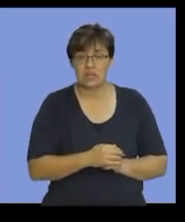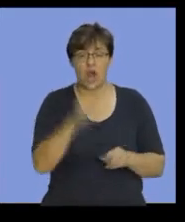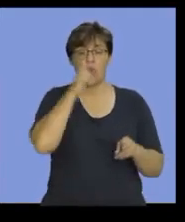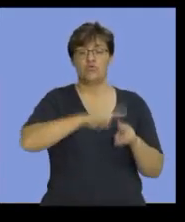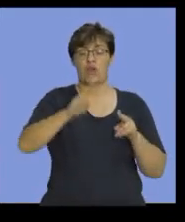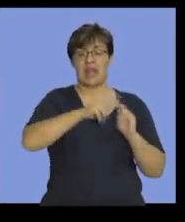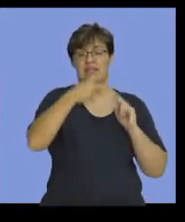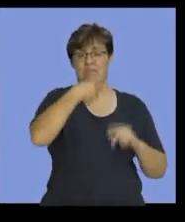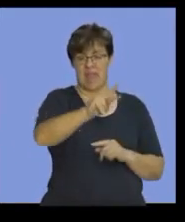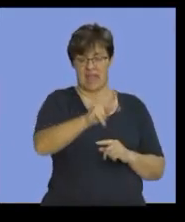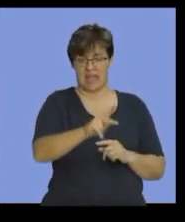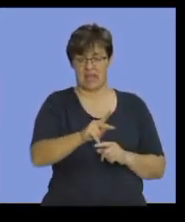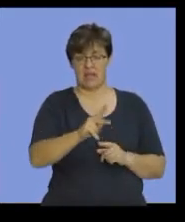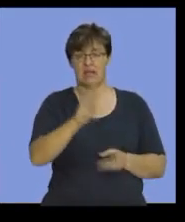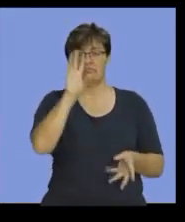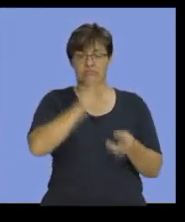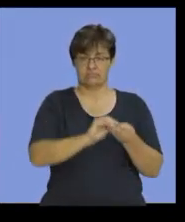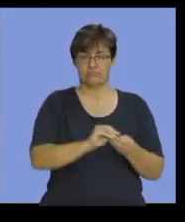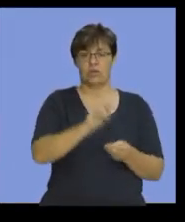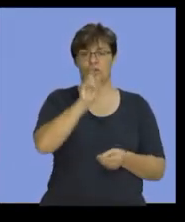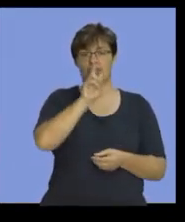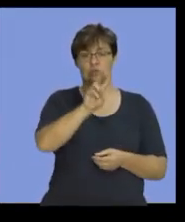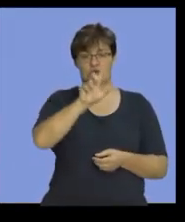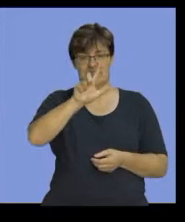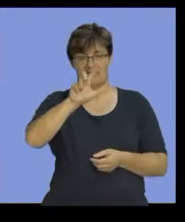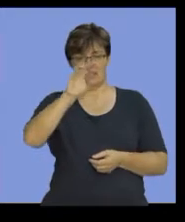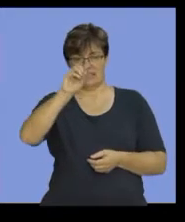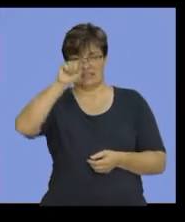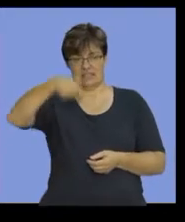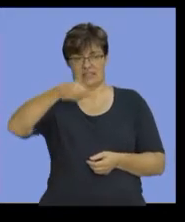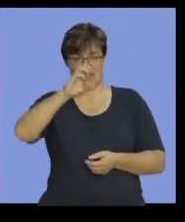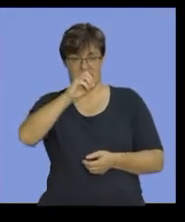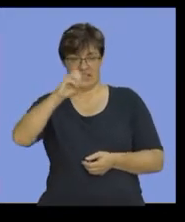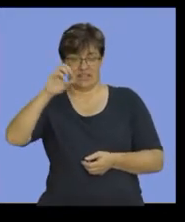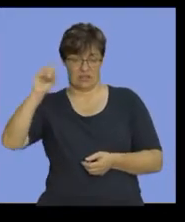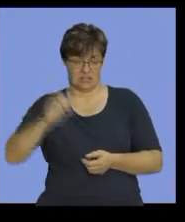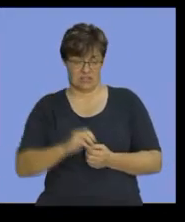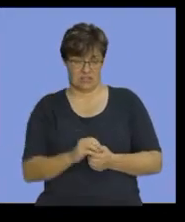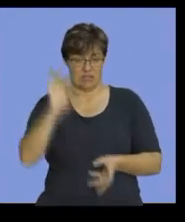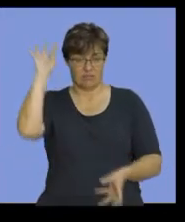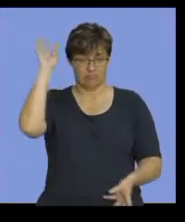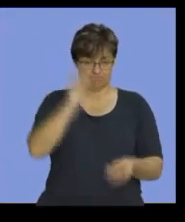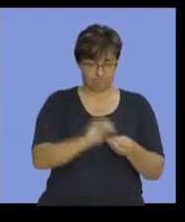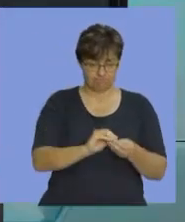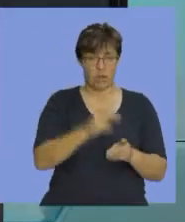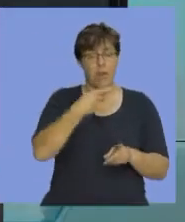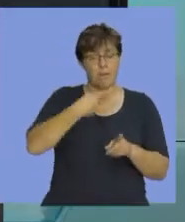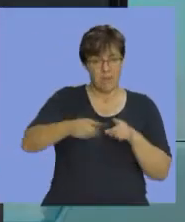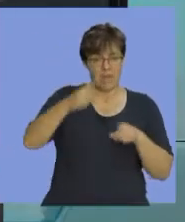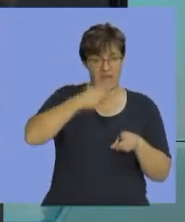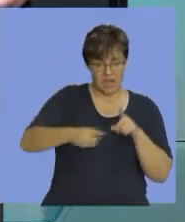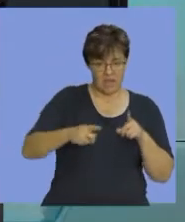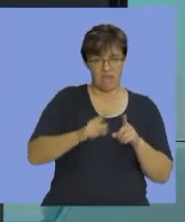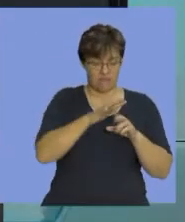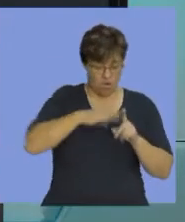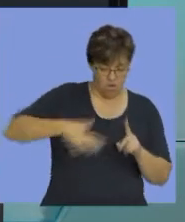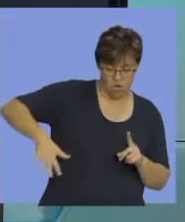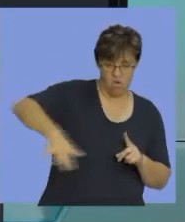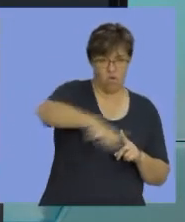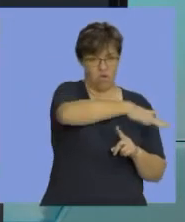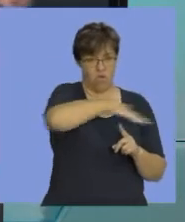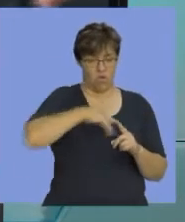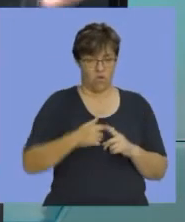amounted to 270,000 rand. That was the total amount of rent that you paid for your premises,